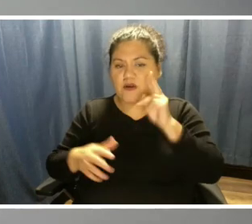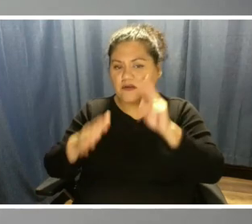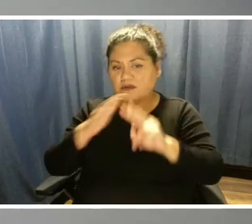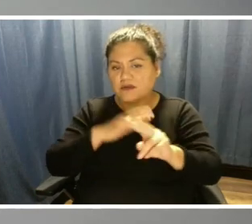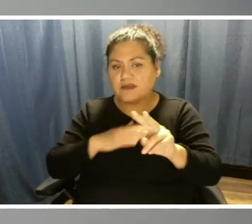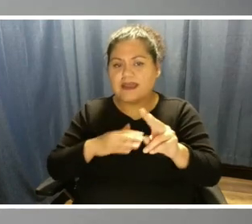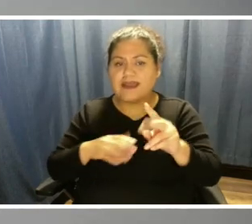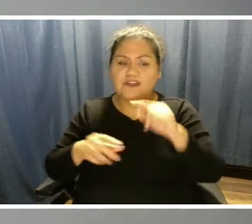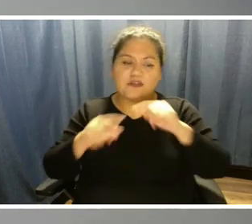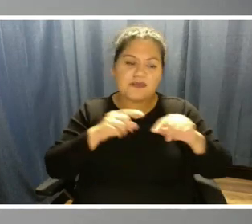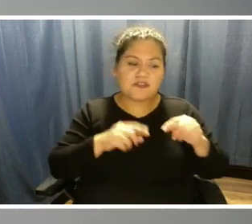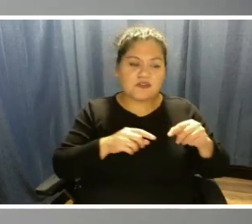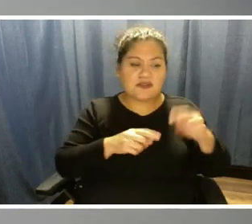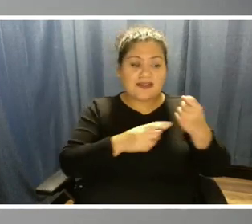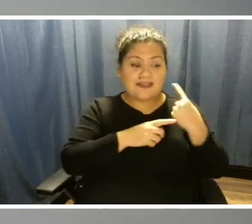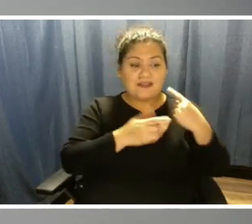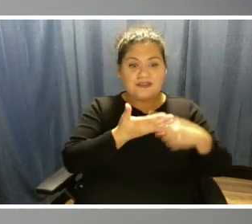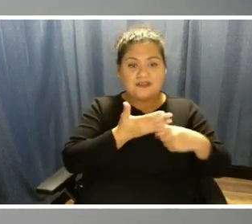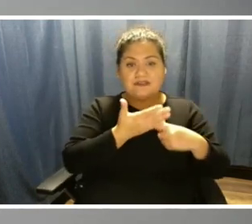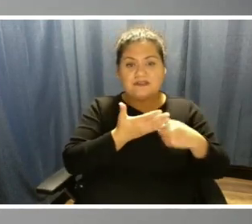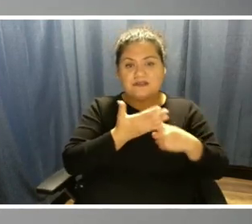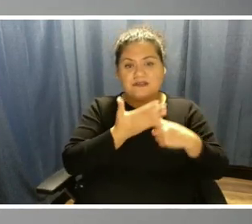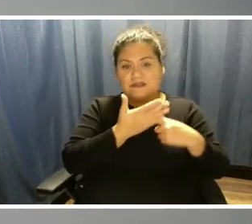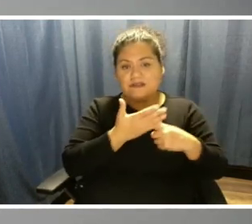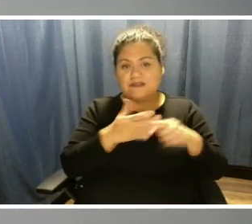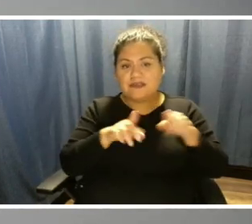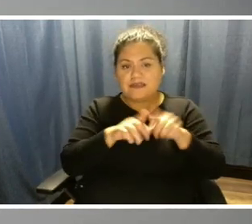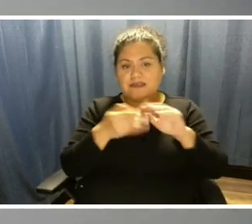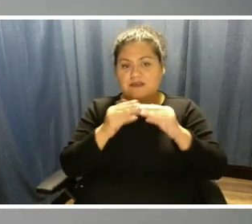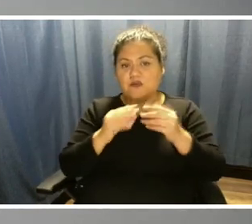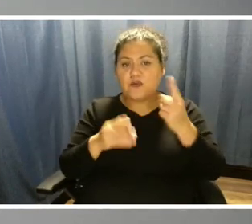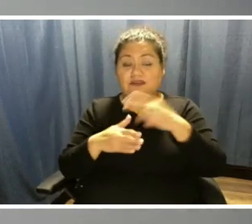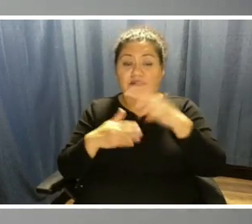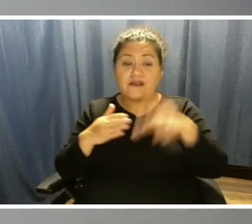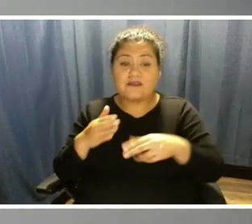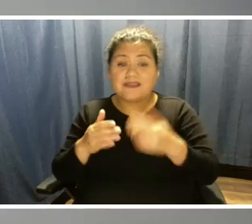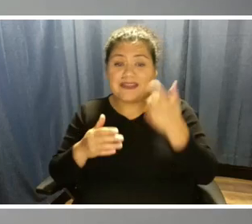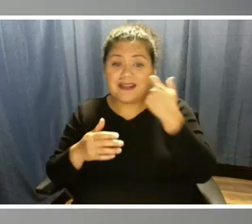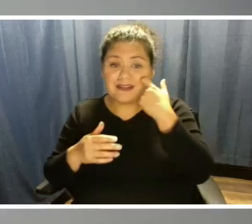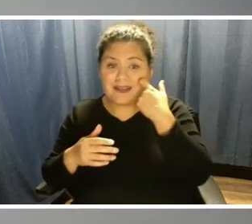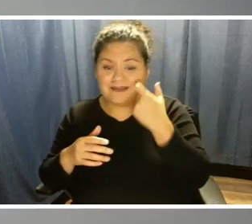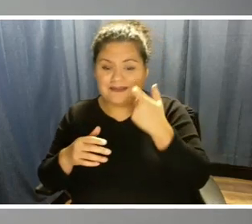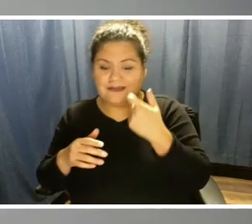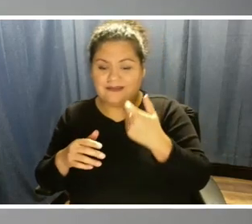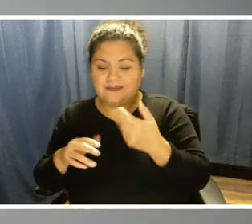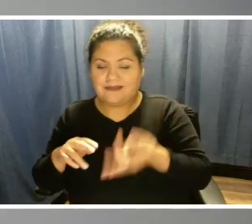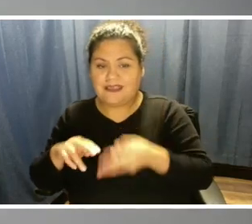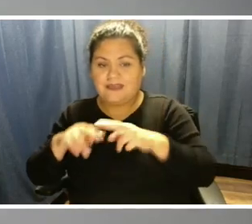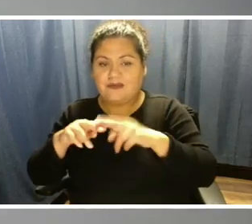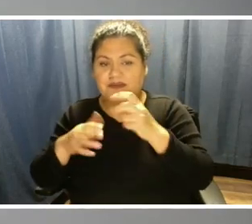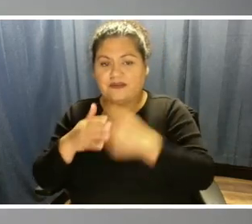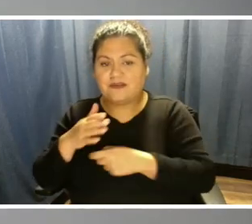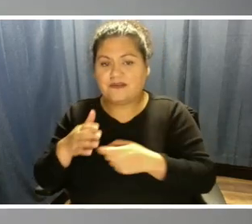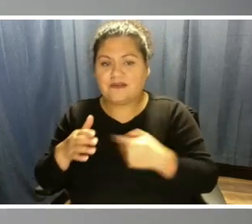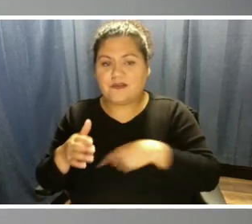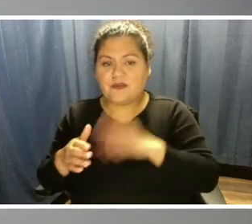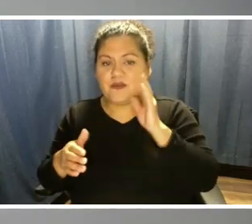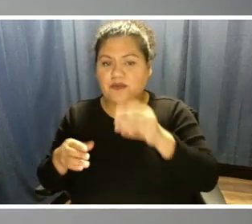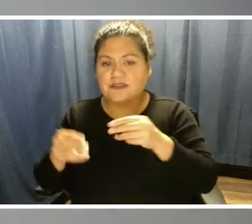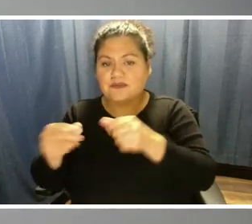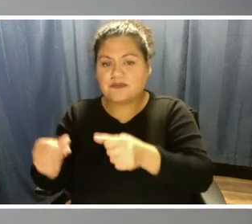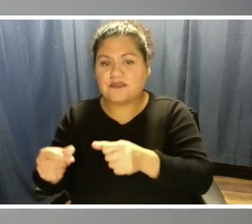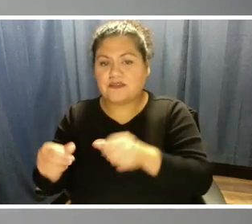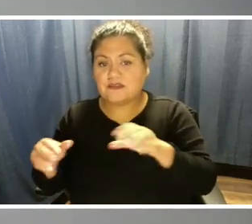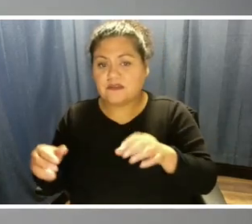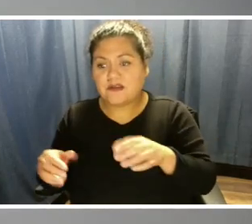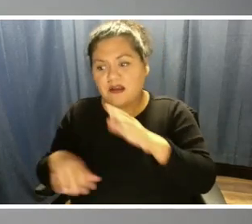we had a year ago with the community, one of the outcomes of the last rate increase that we had said was we were going to spend this year doing just what we're doing,